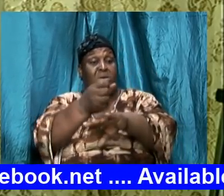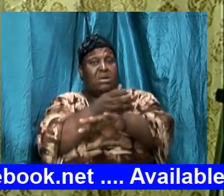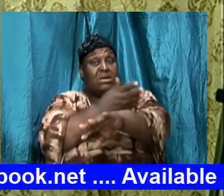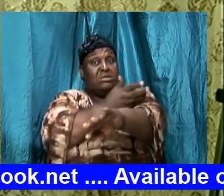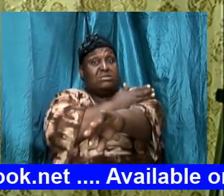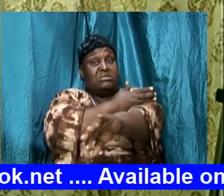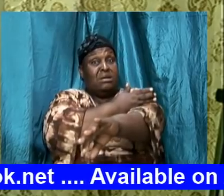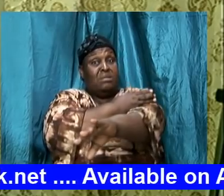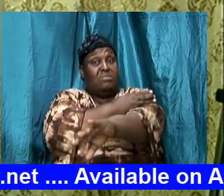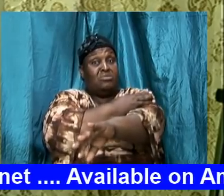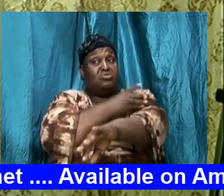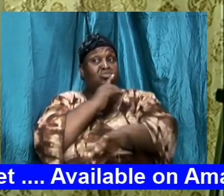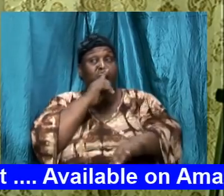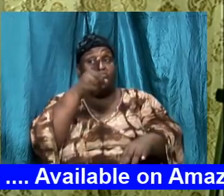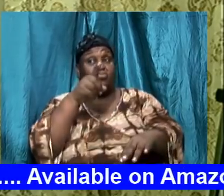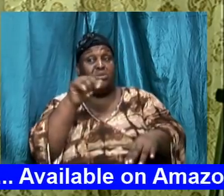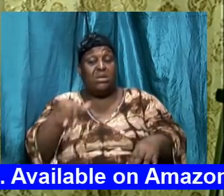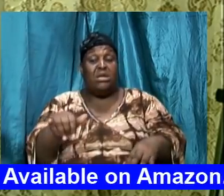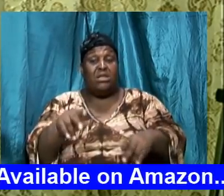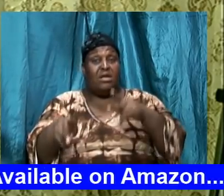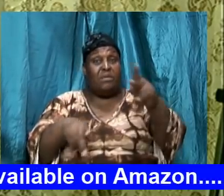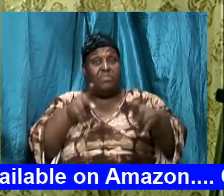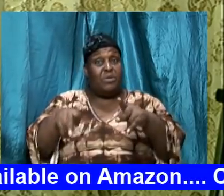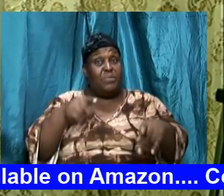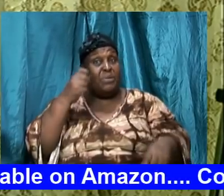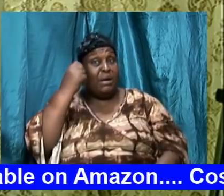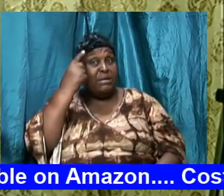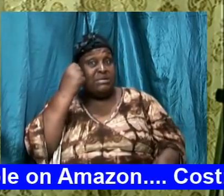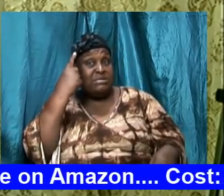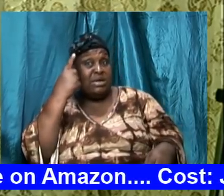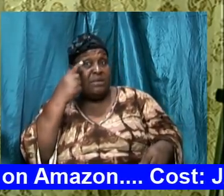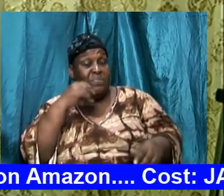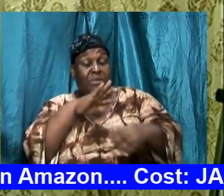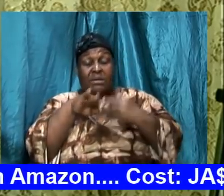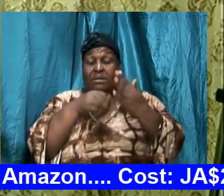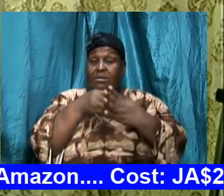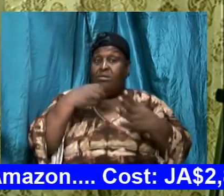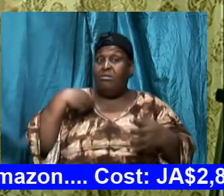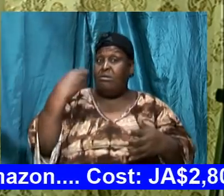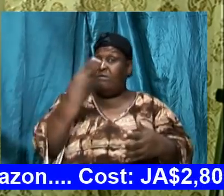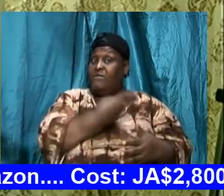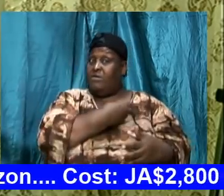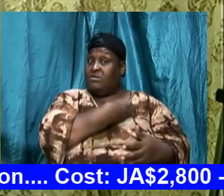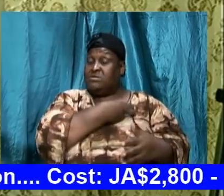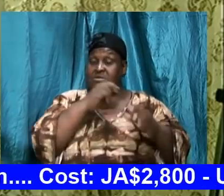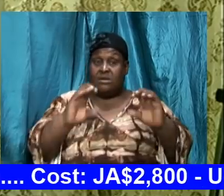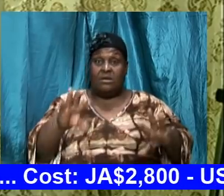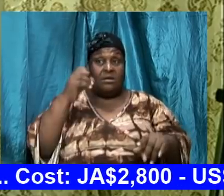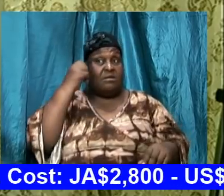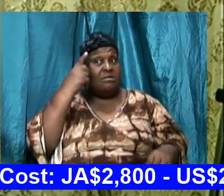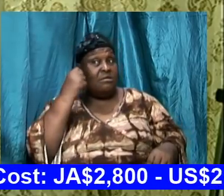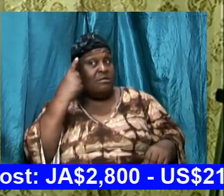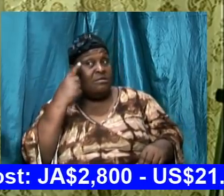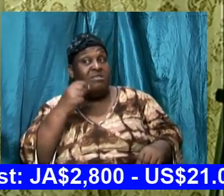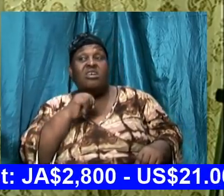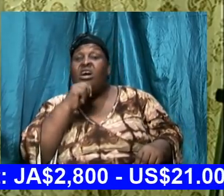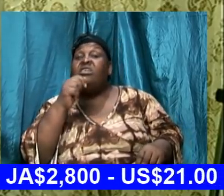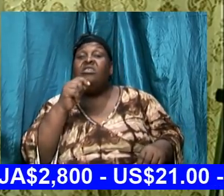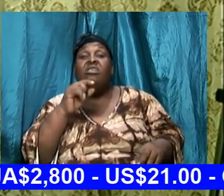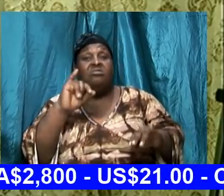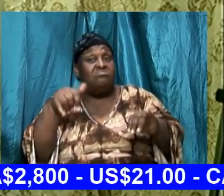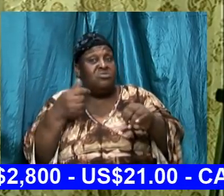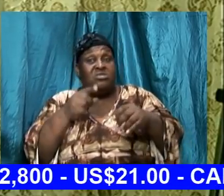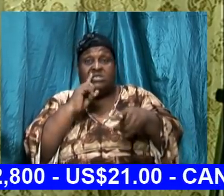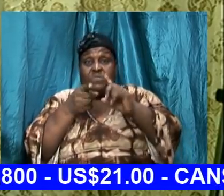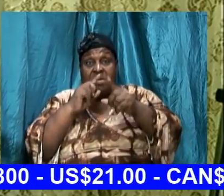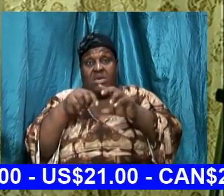be saying then so that people can understand so that all of us can understand that we're not just talking out